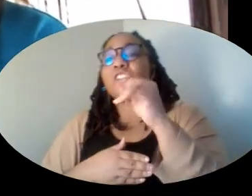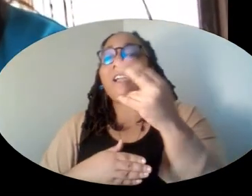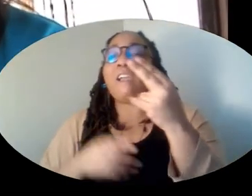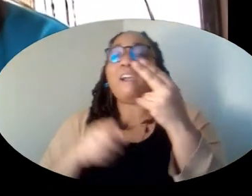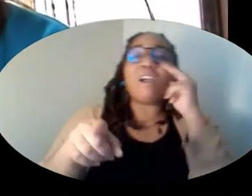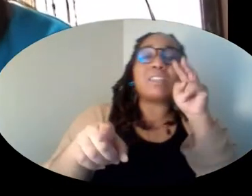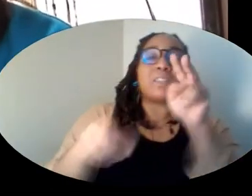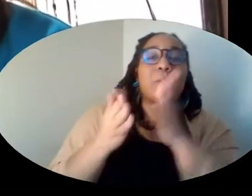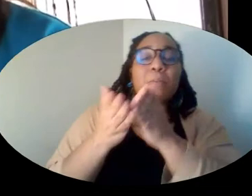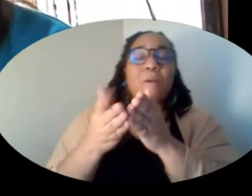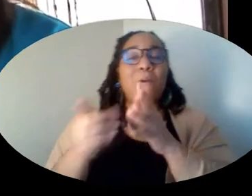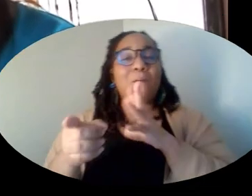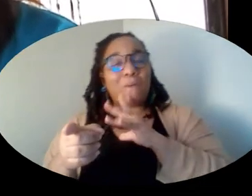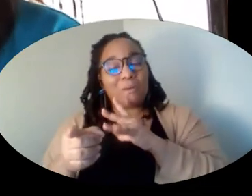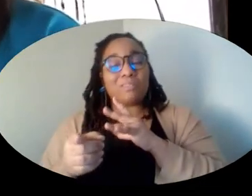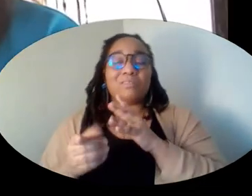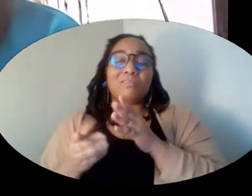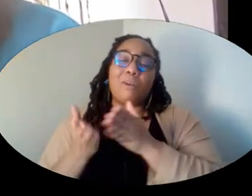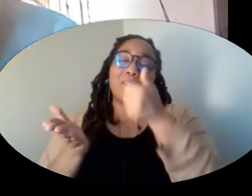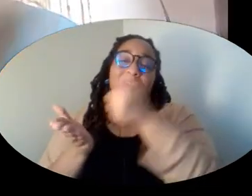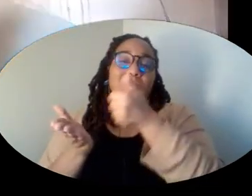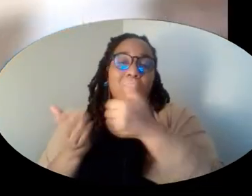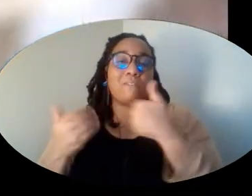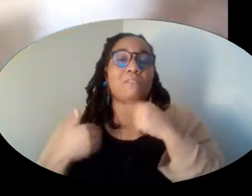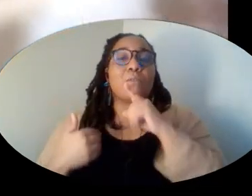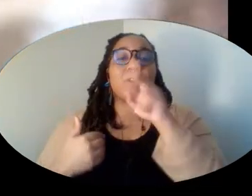history to it and a real stability to it.